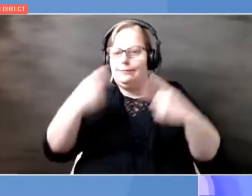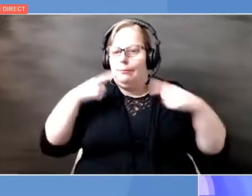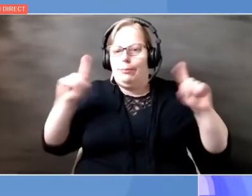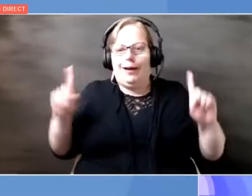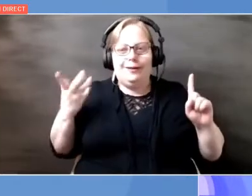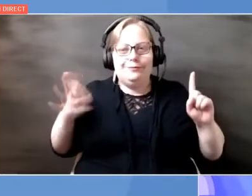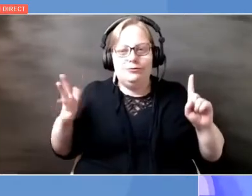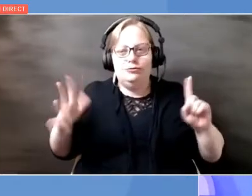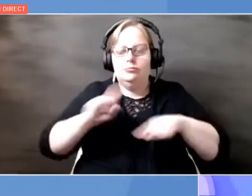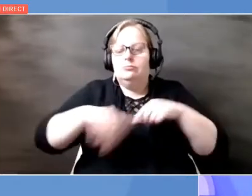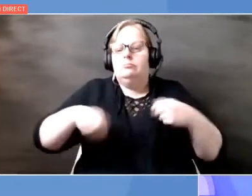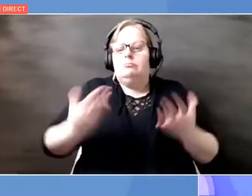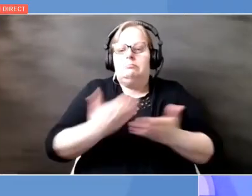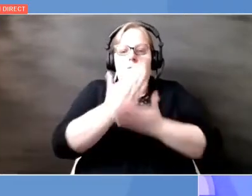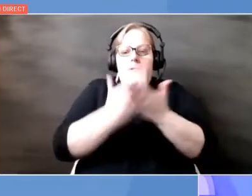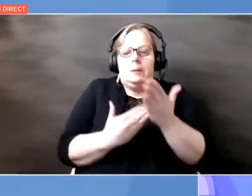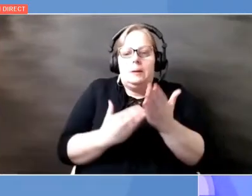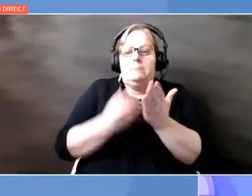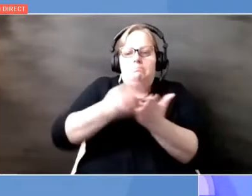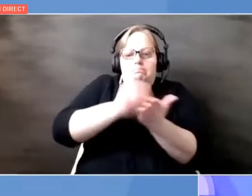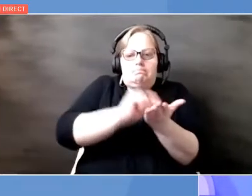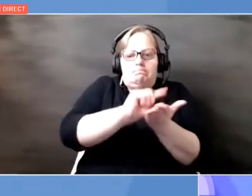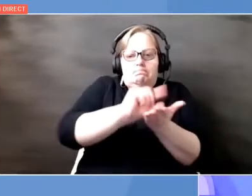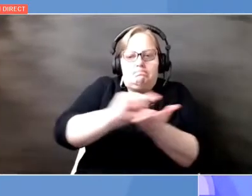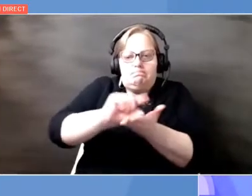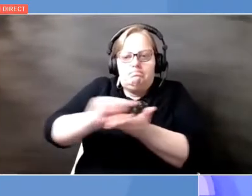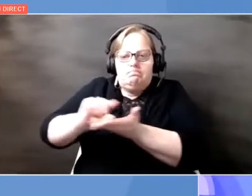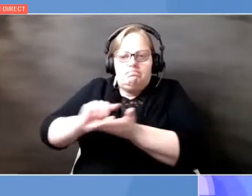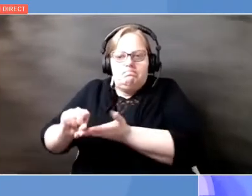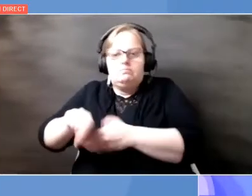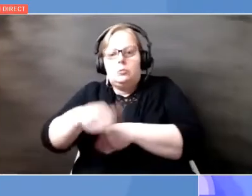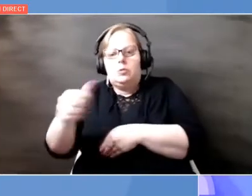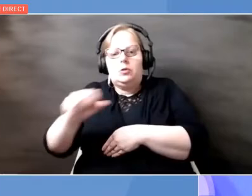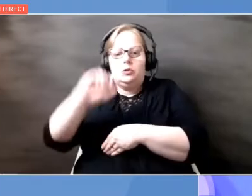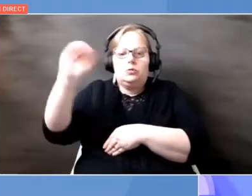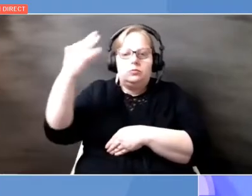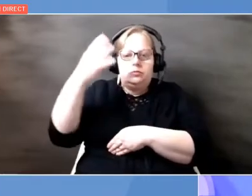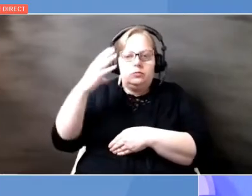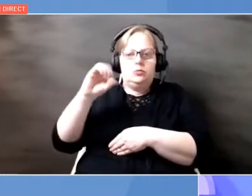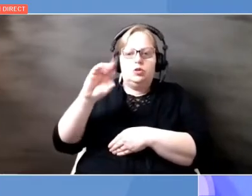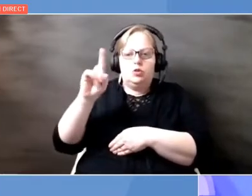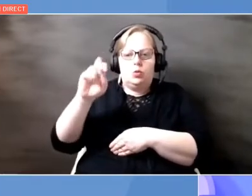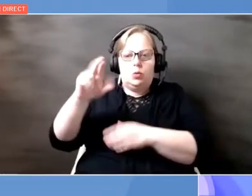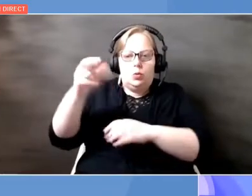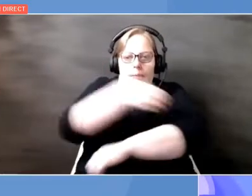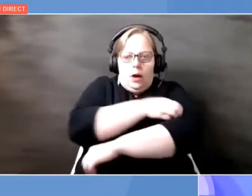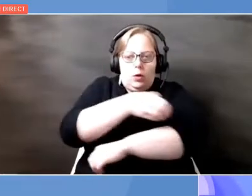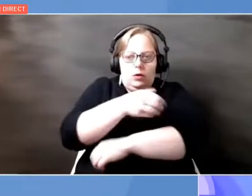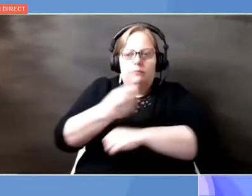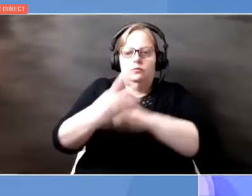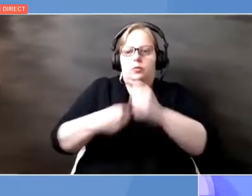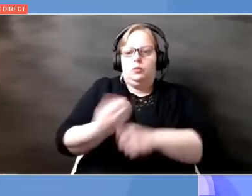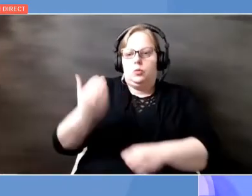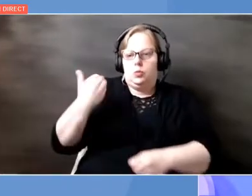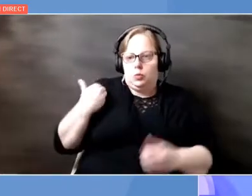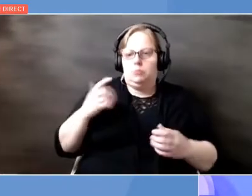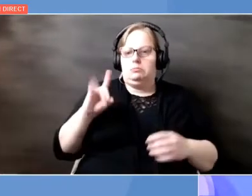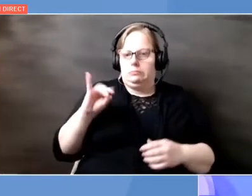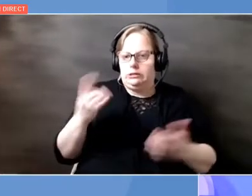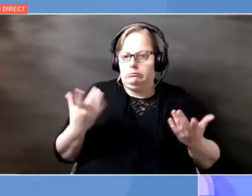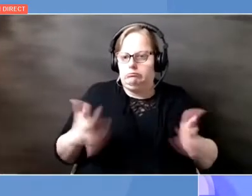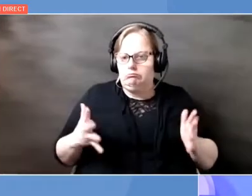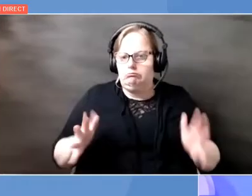some subsidies to concentrated solar power a few years ago. We are very much